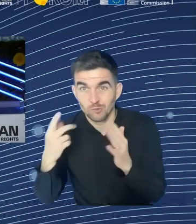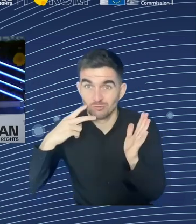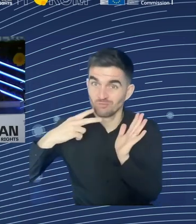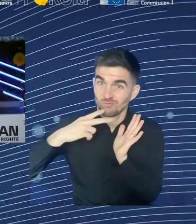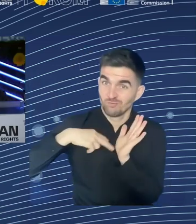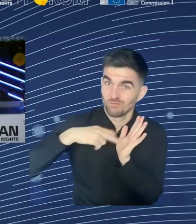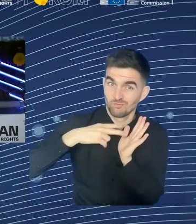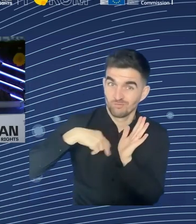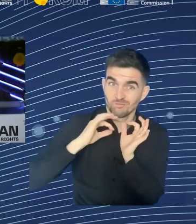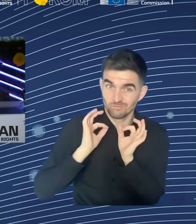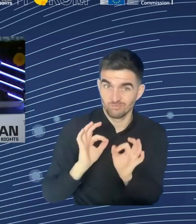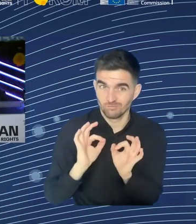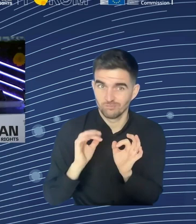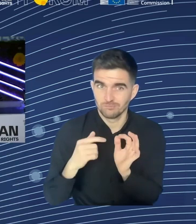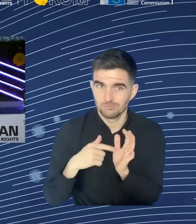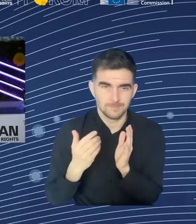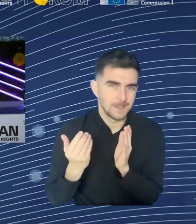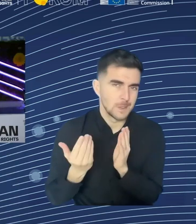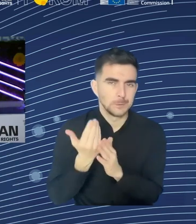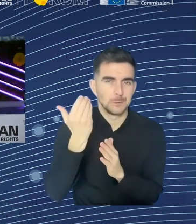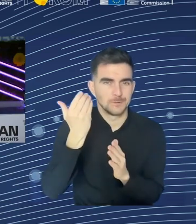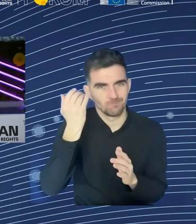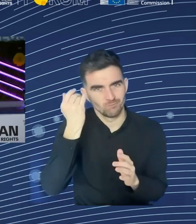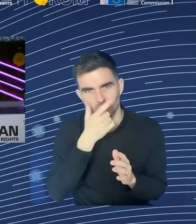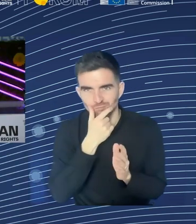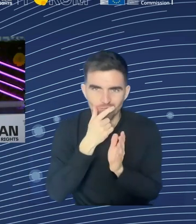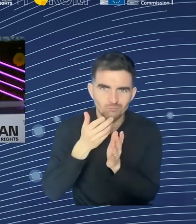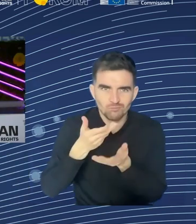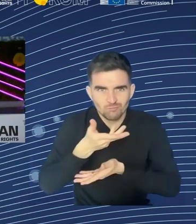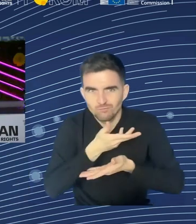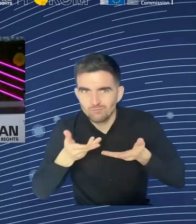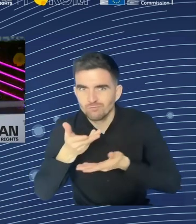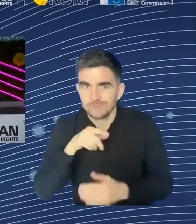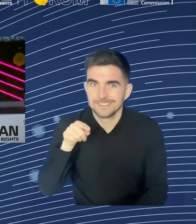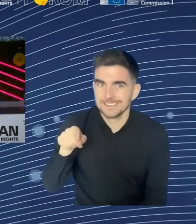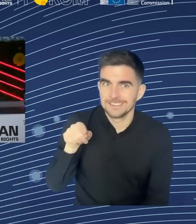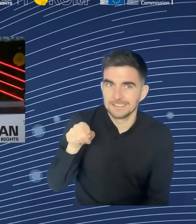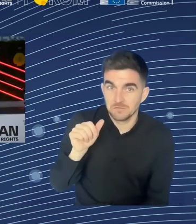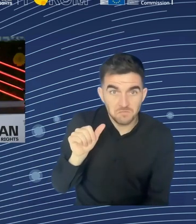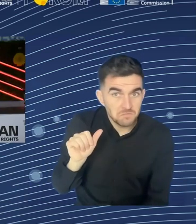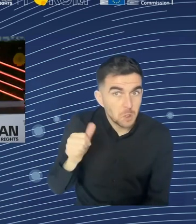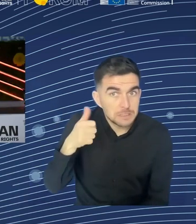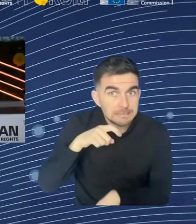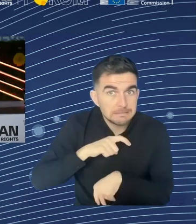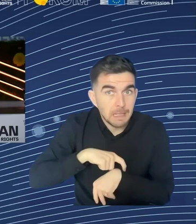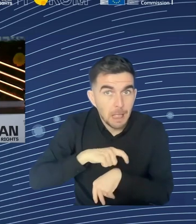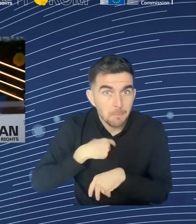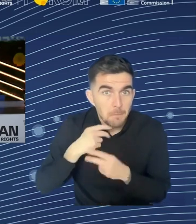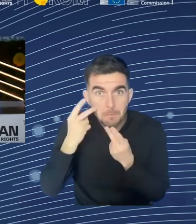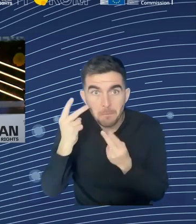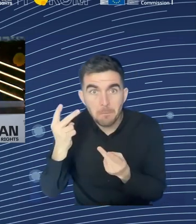and Katerina who manage this report as part of teach employment. Thank you very much.